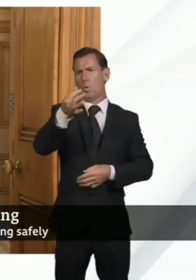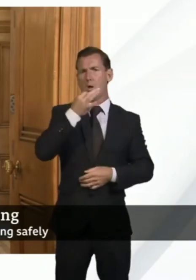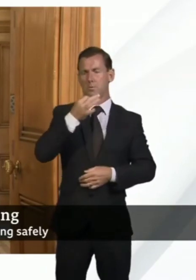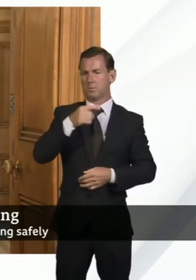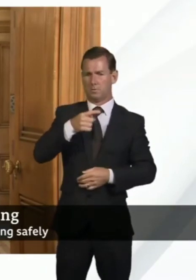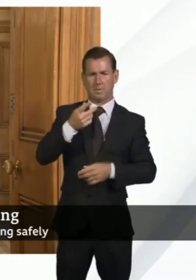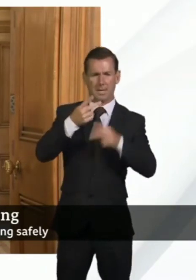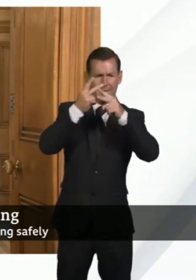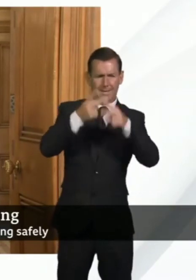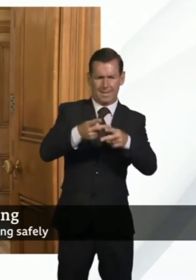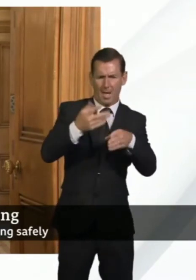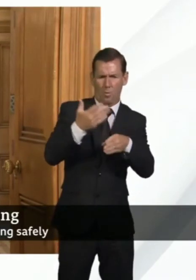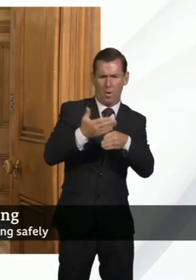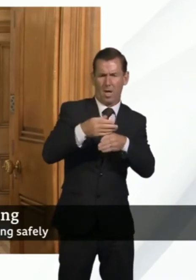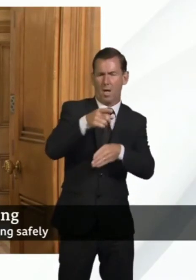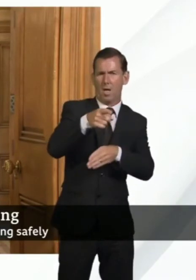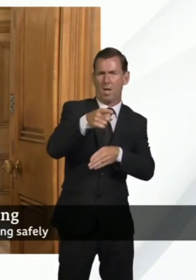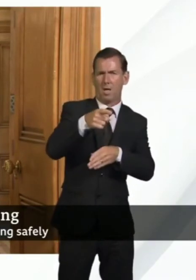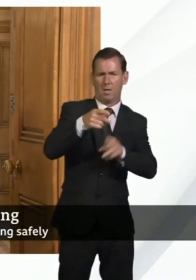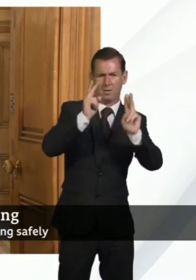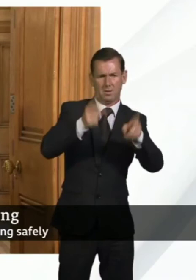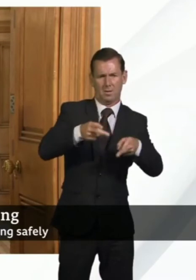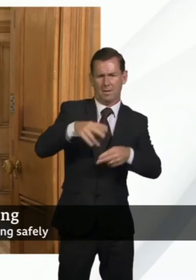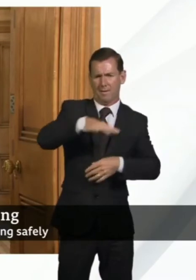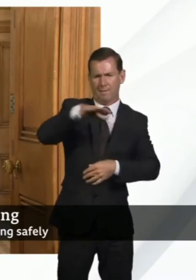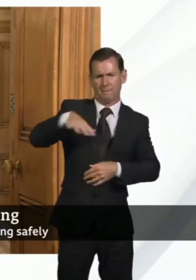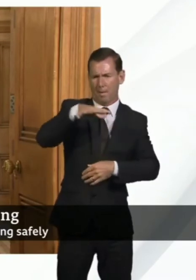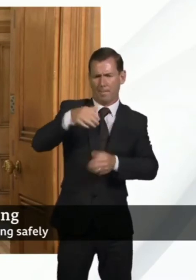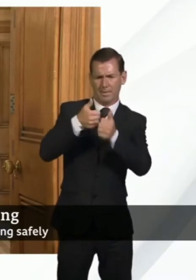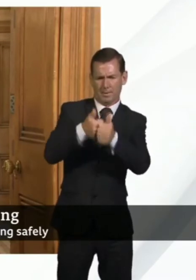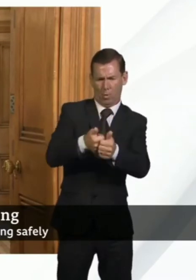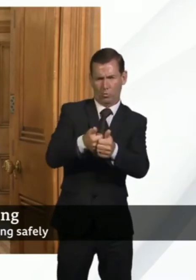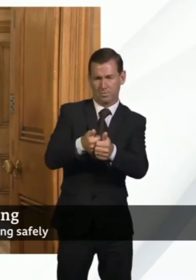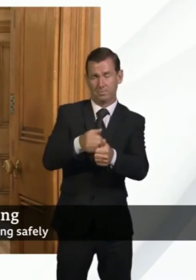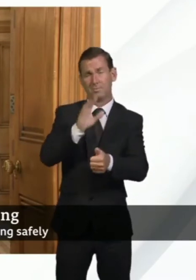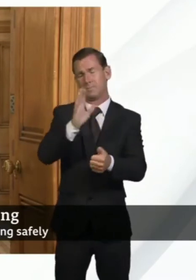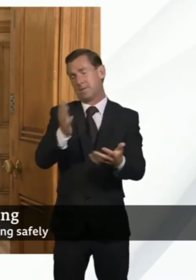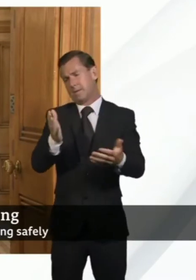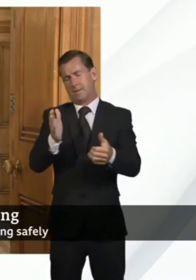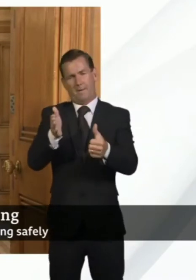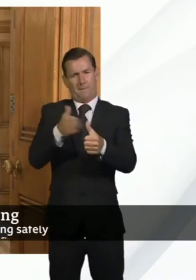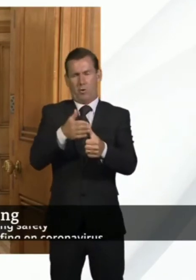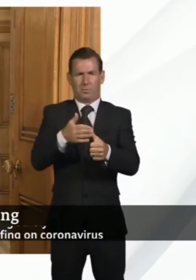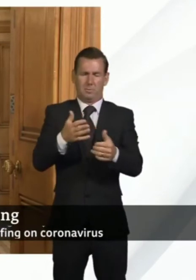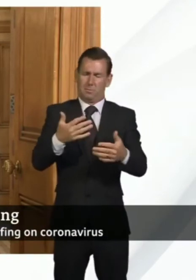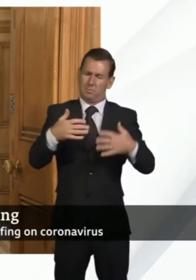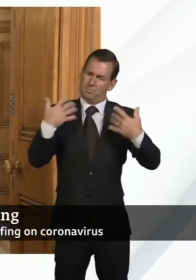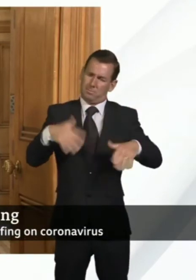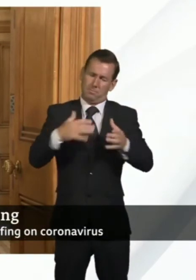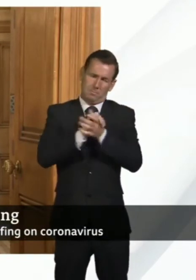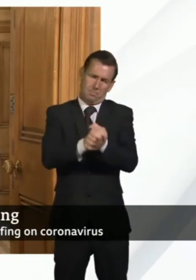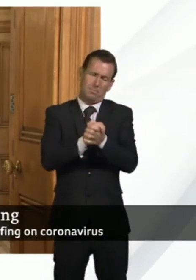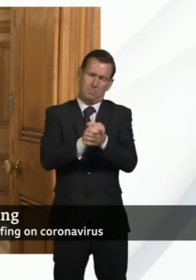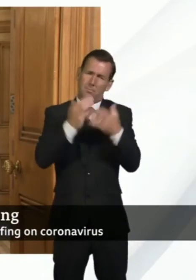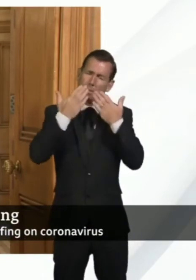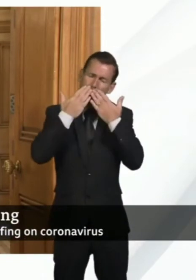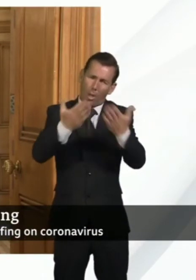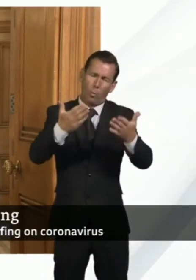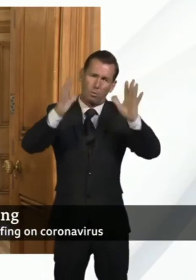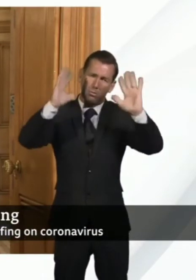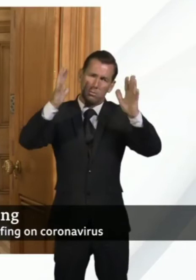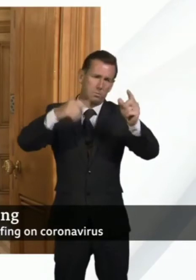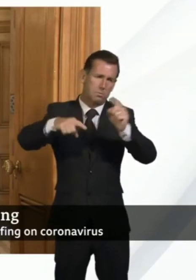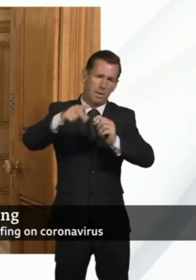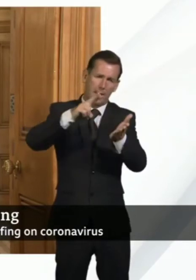earlier in this press conference, that we all of us owe a huge debt of gratitude to everyone working in the